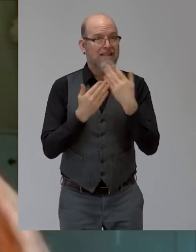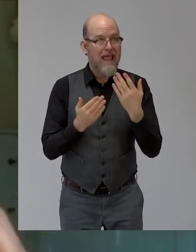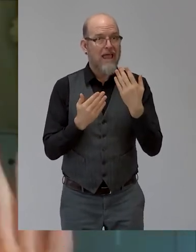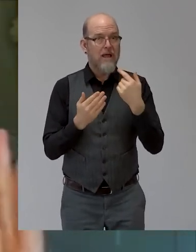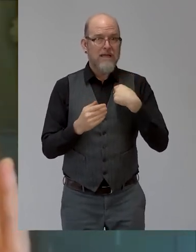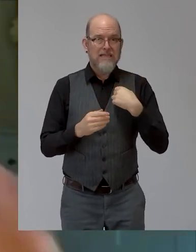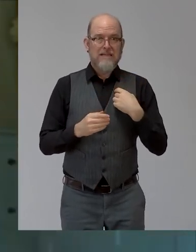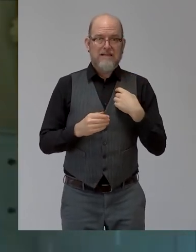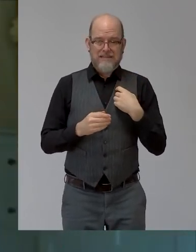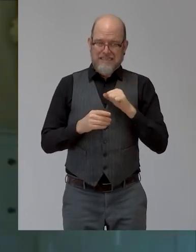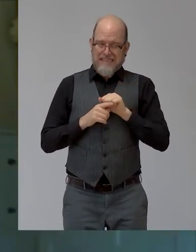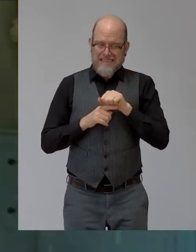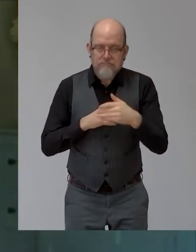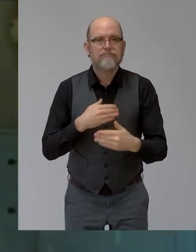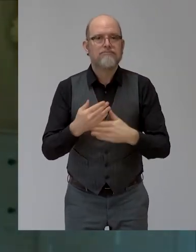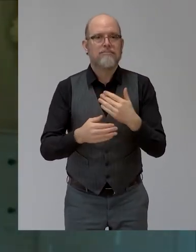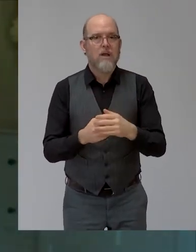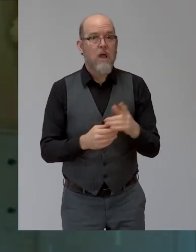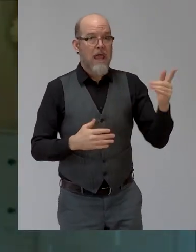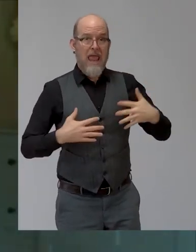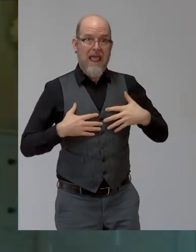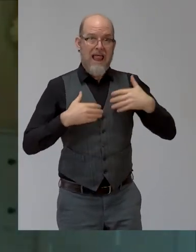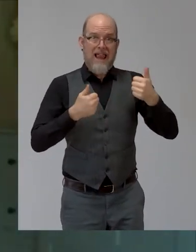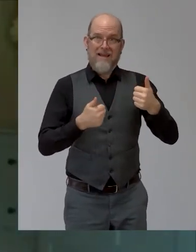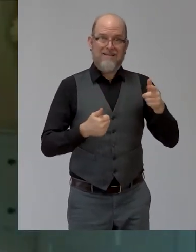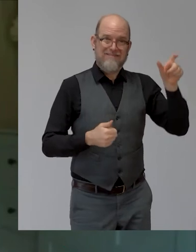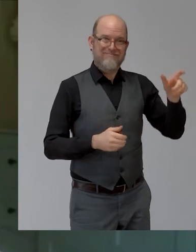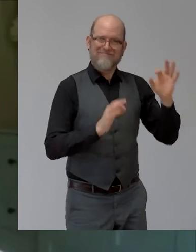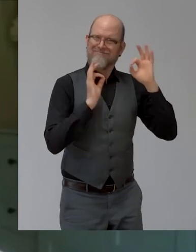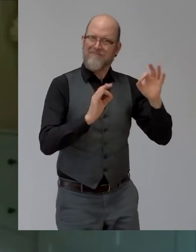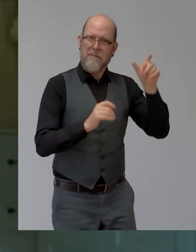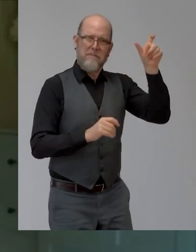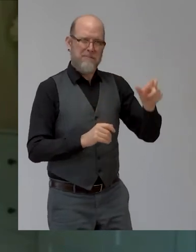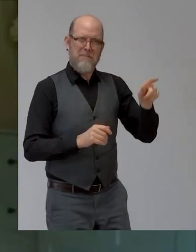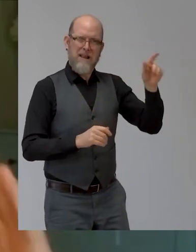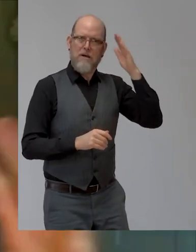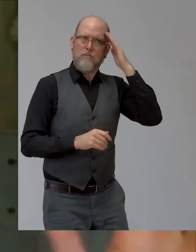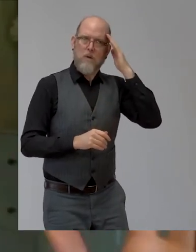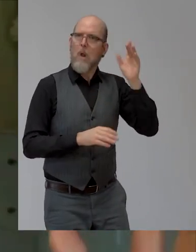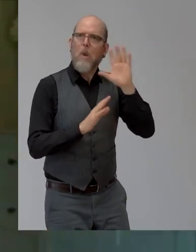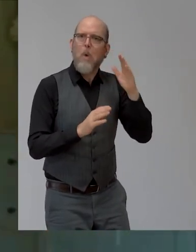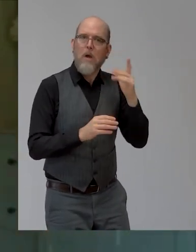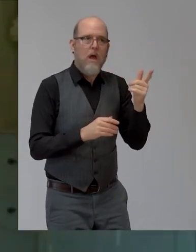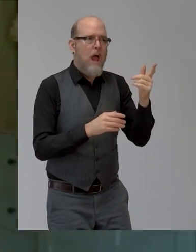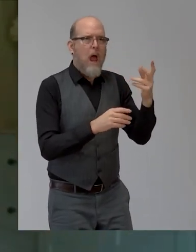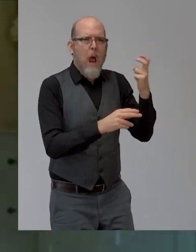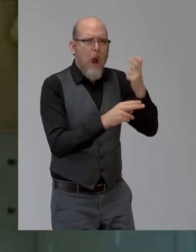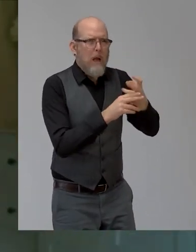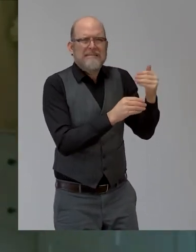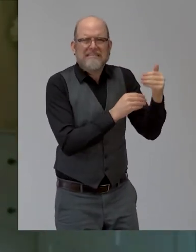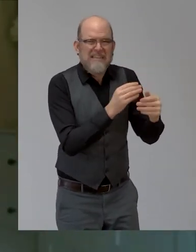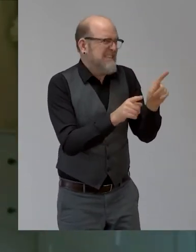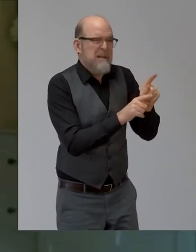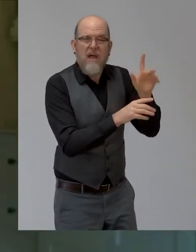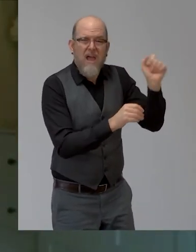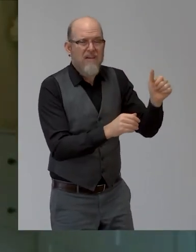can only imagine some of the challenges you have. Um, you know, and I, I certainly see that adverts on television where the